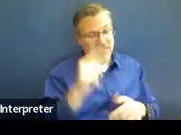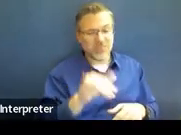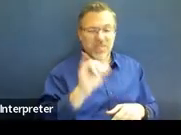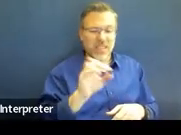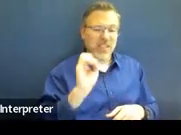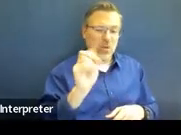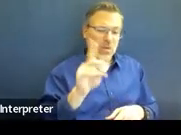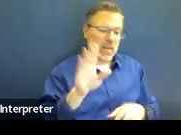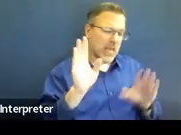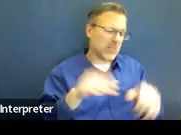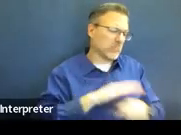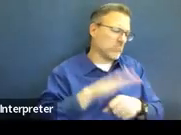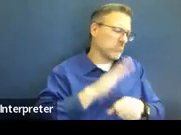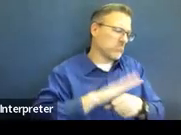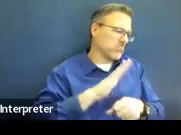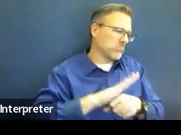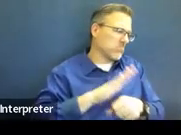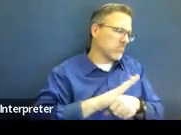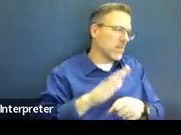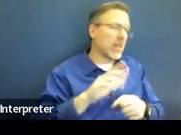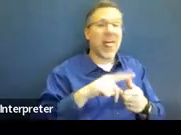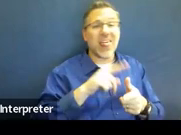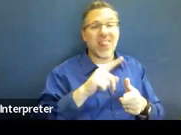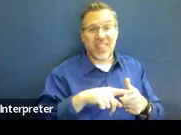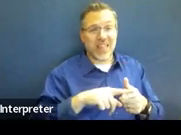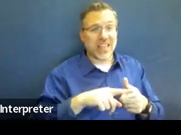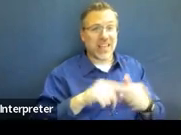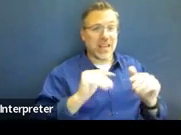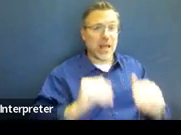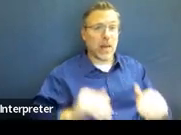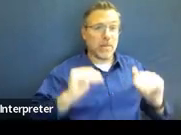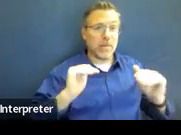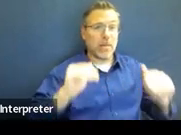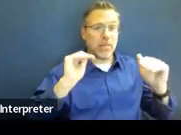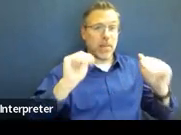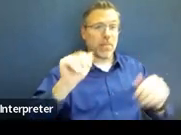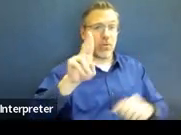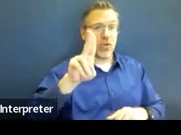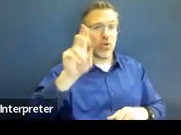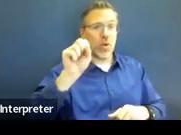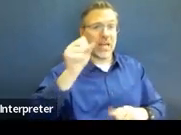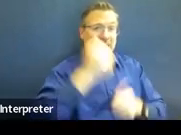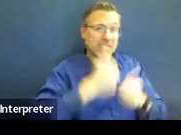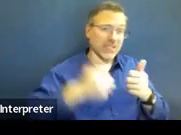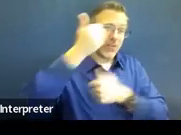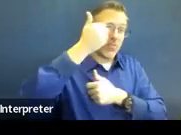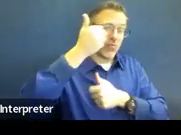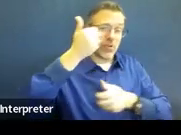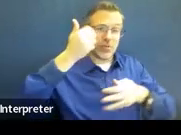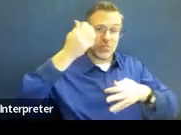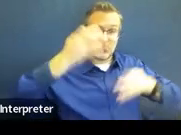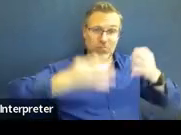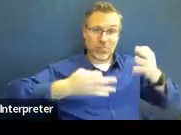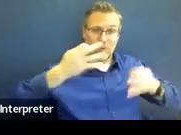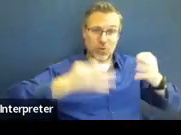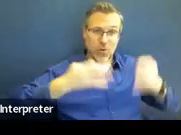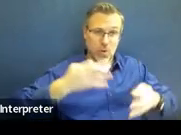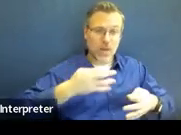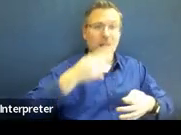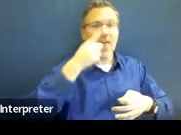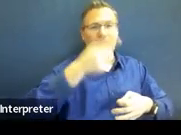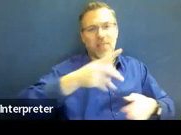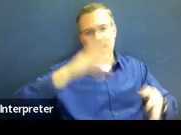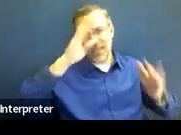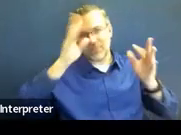minimis. Well, then it went all the way to the Supreme Court. And the Supreme Court ruled in favor of the parents and